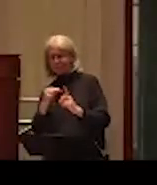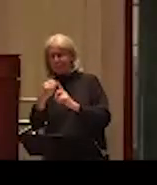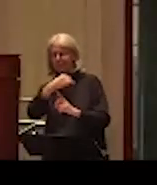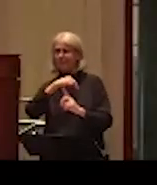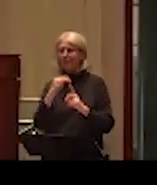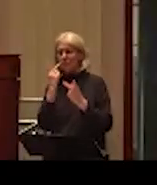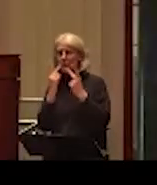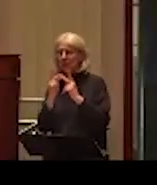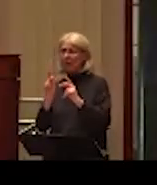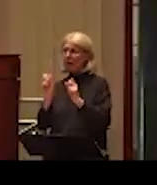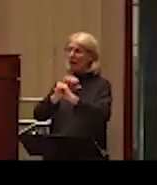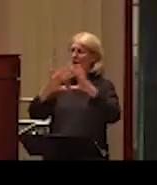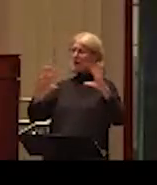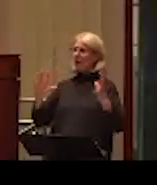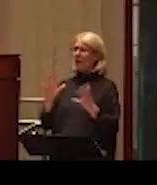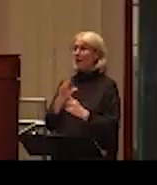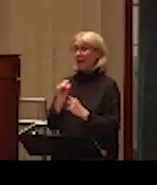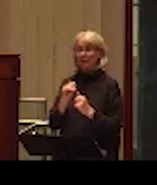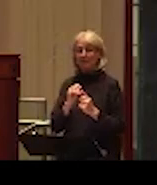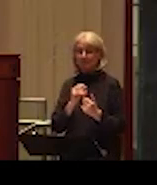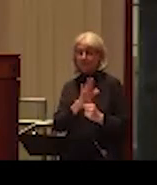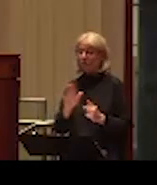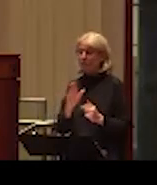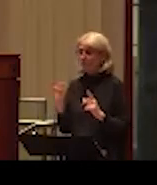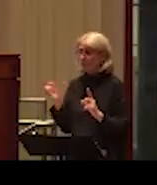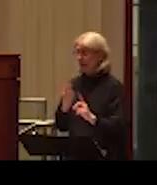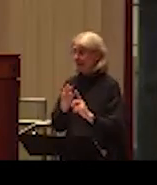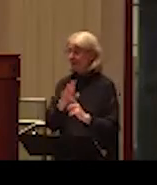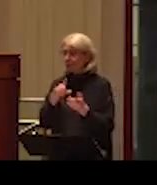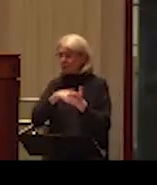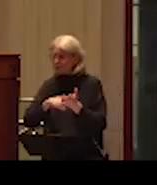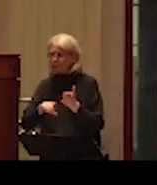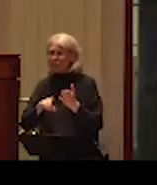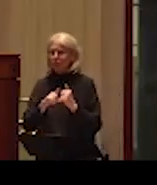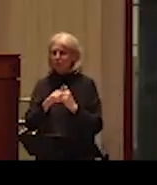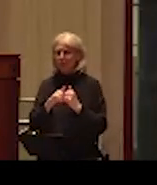and enlightened by different perspectives and experiences. I particularly,